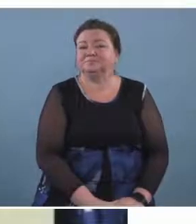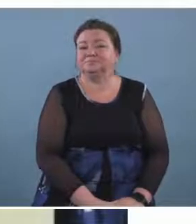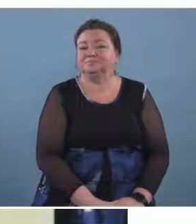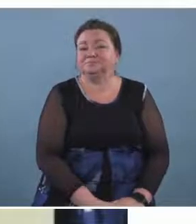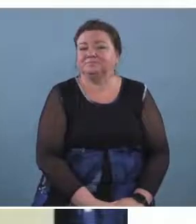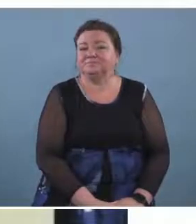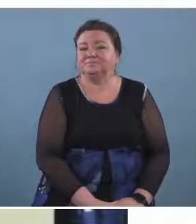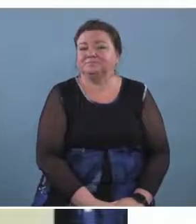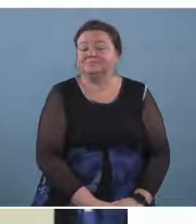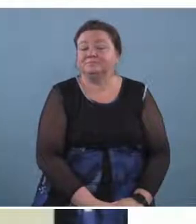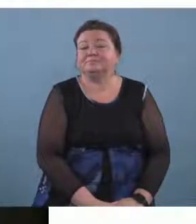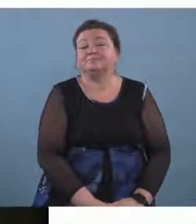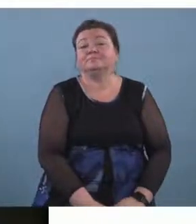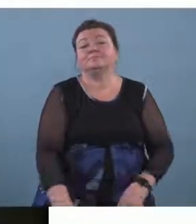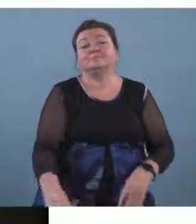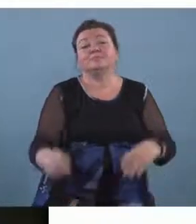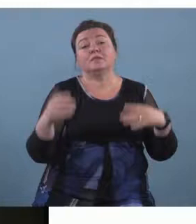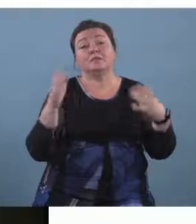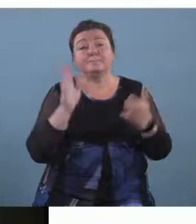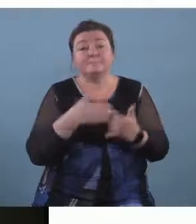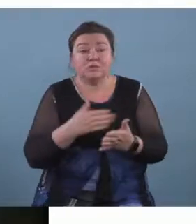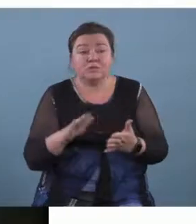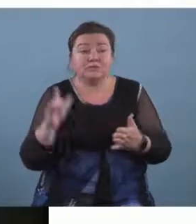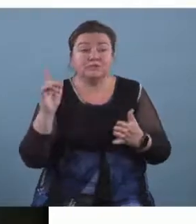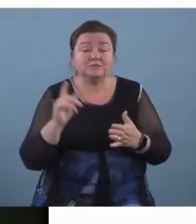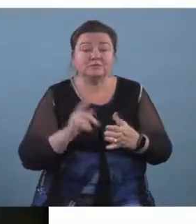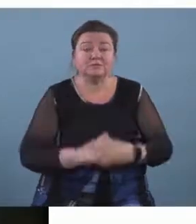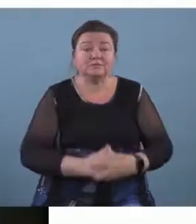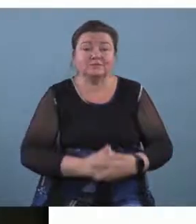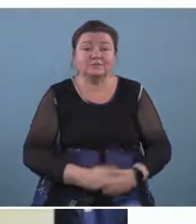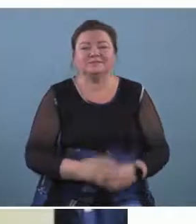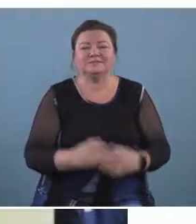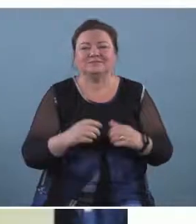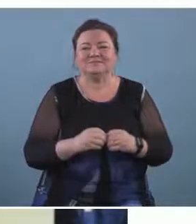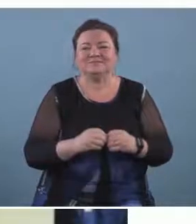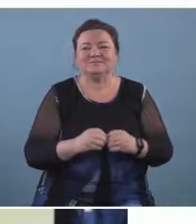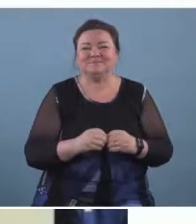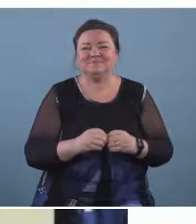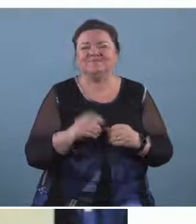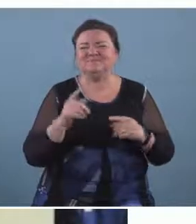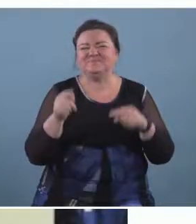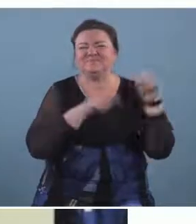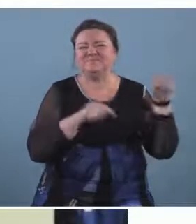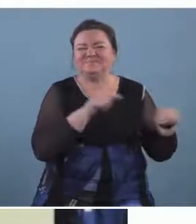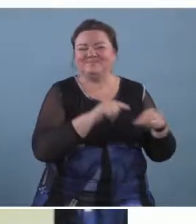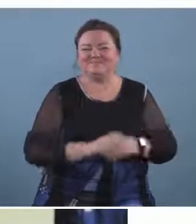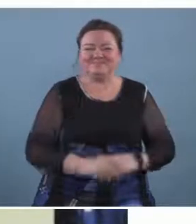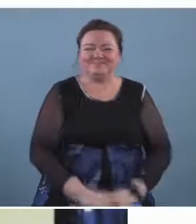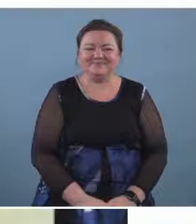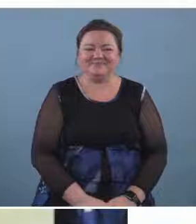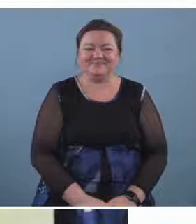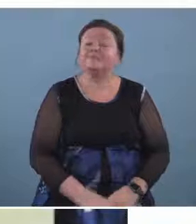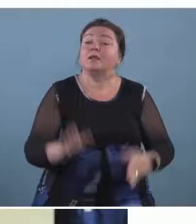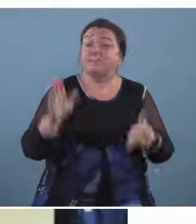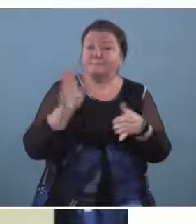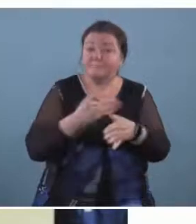so is music something um let's go back to the previous one is music